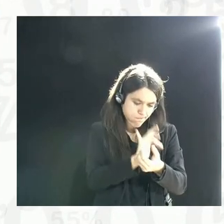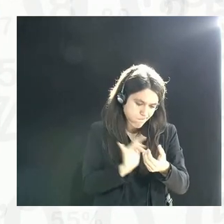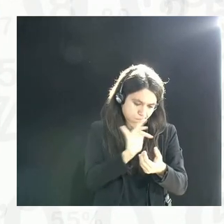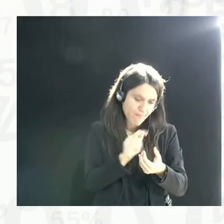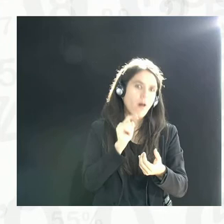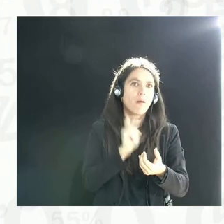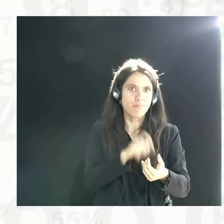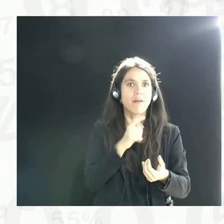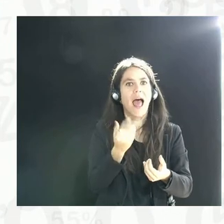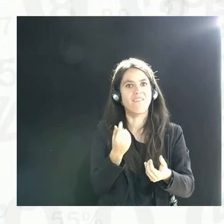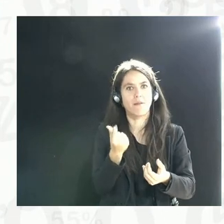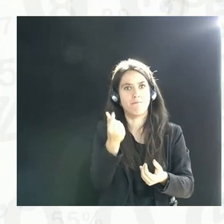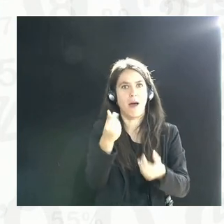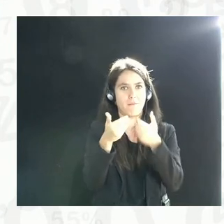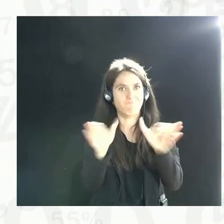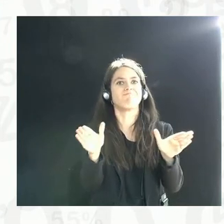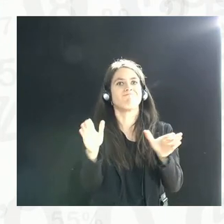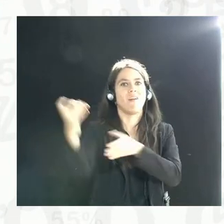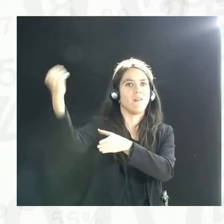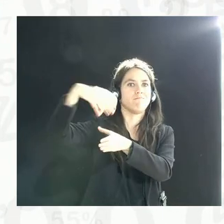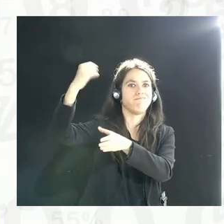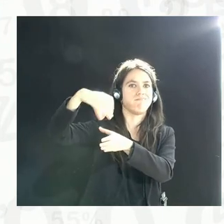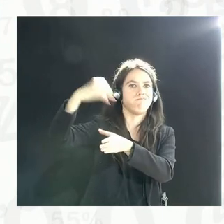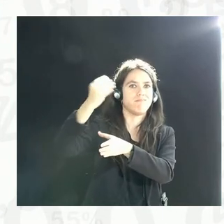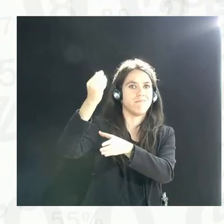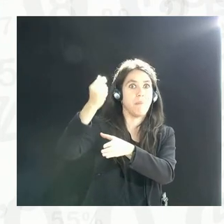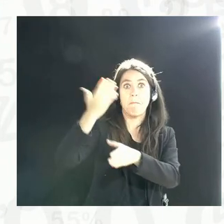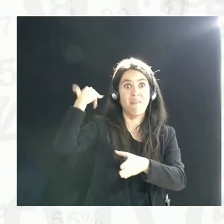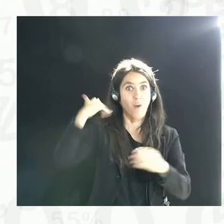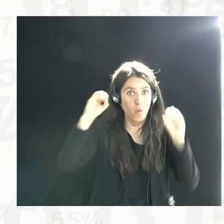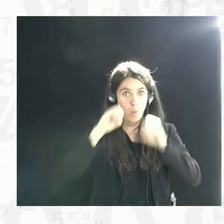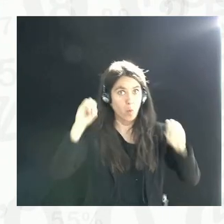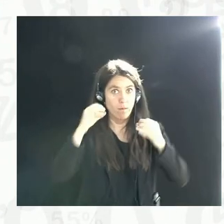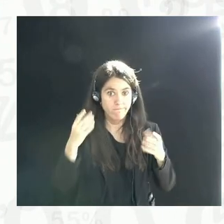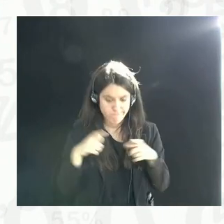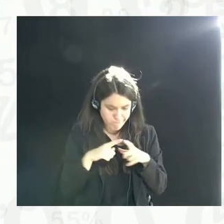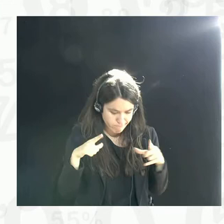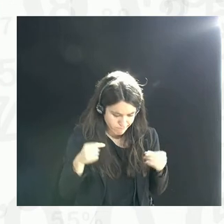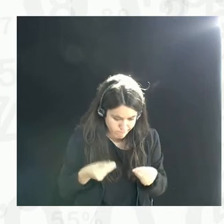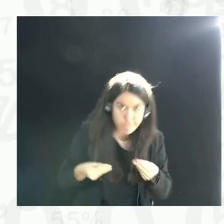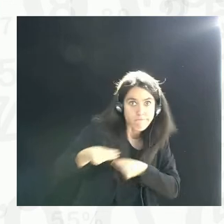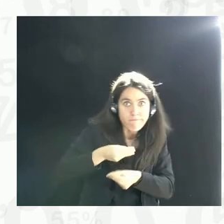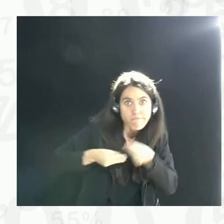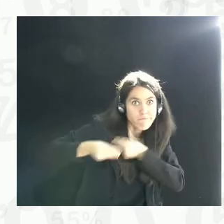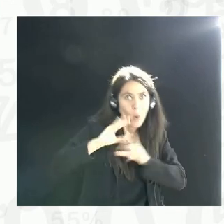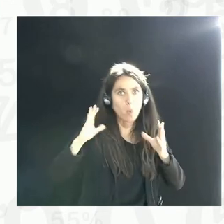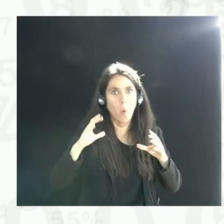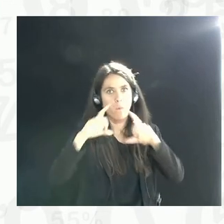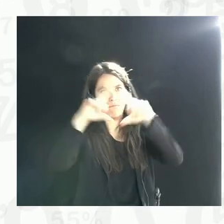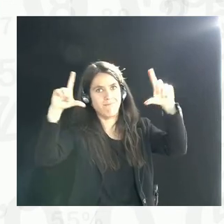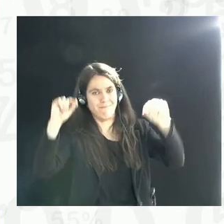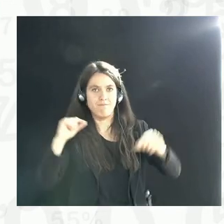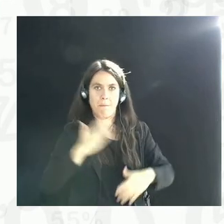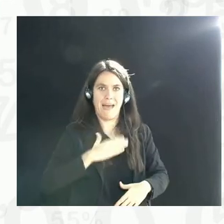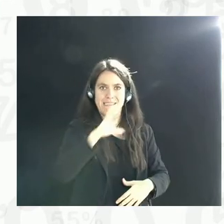identification systems that were simply unavailable before. Similarly, a lot of people have been able to receive